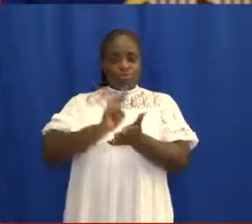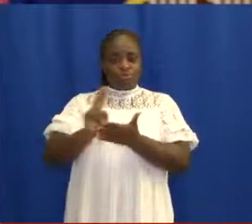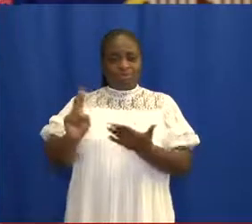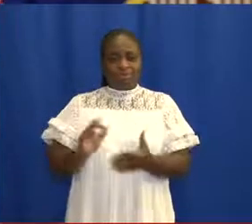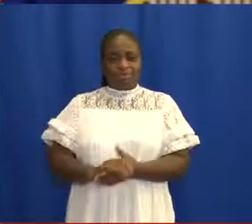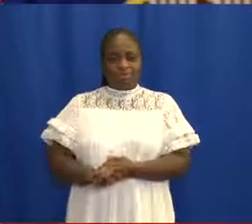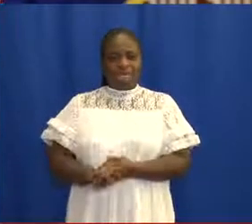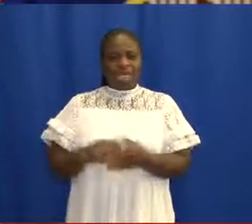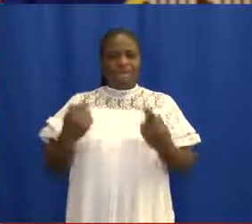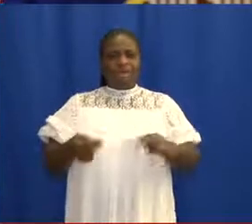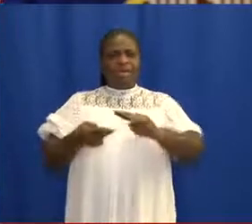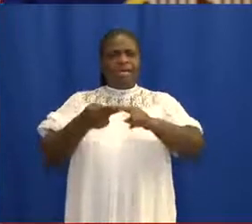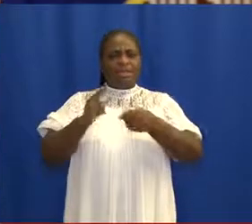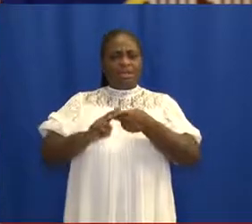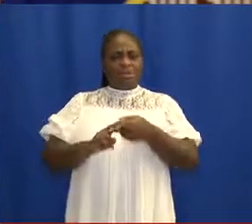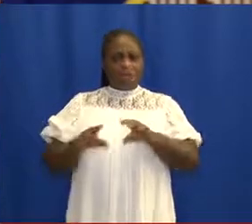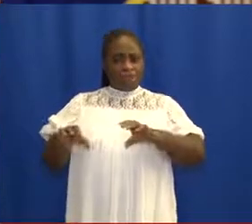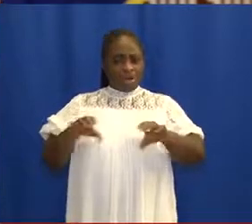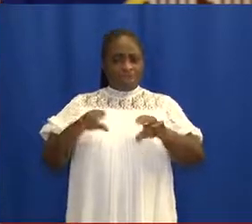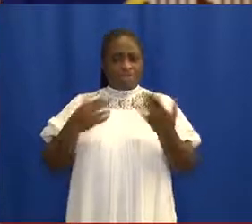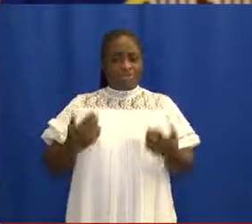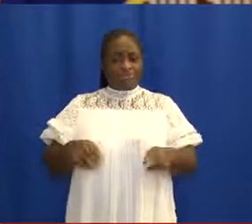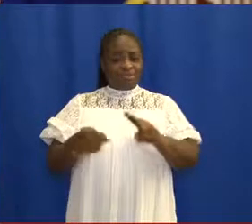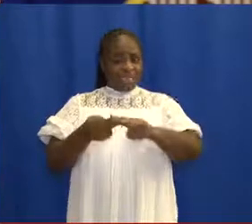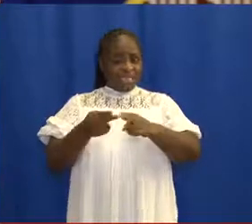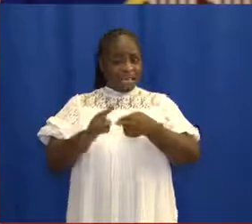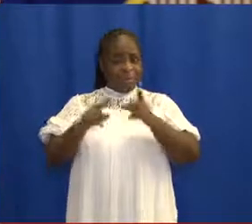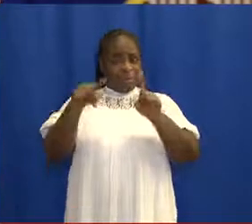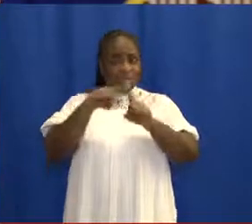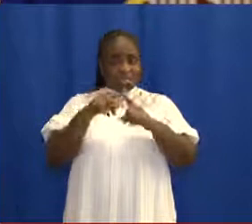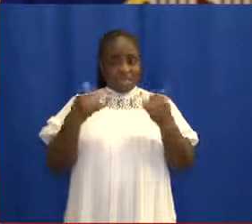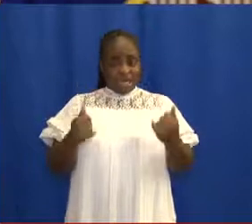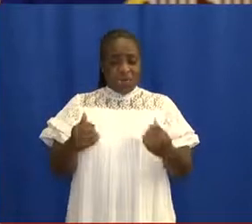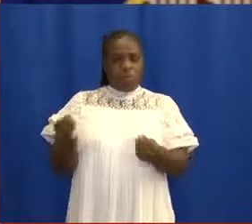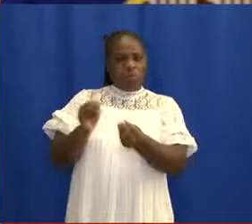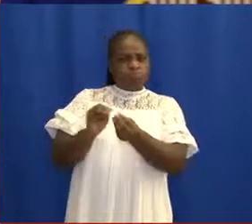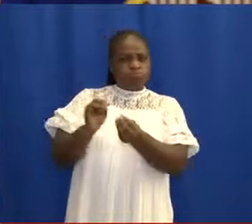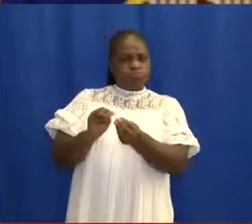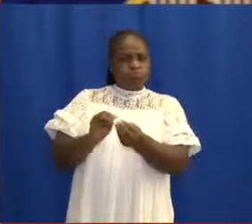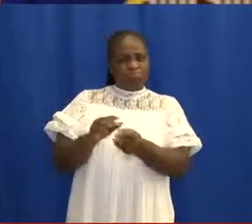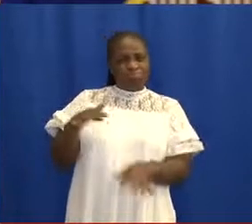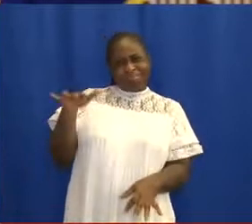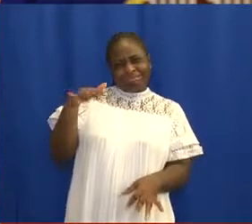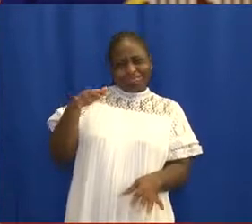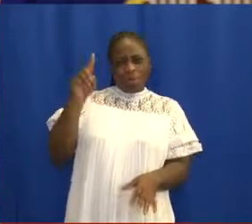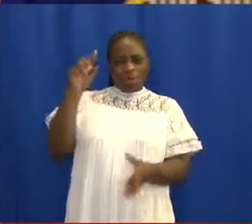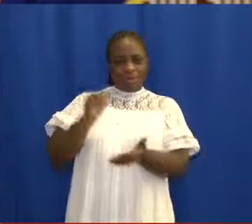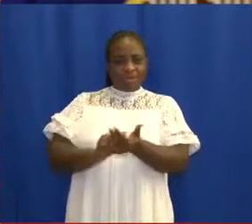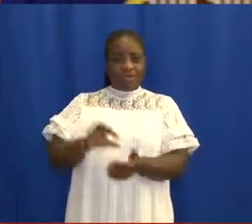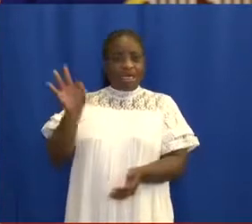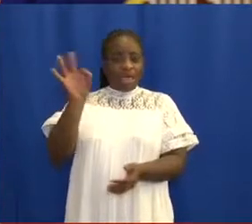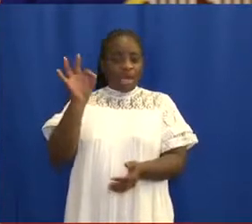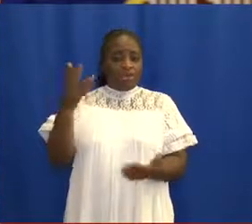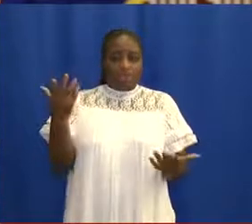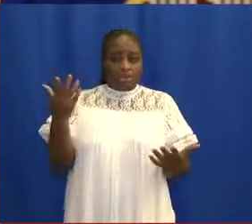The total number of active cases has more than doubled from a little over 1,900